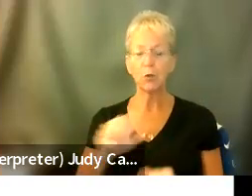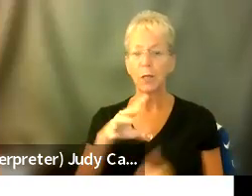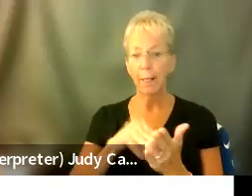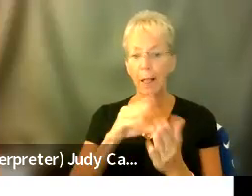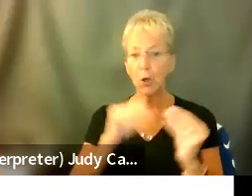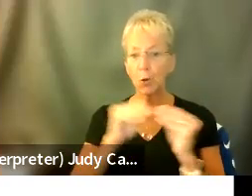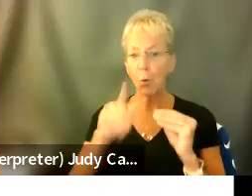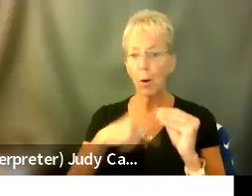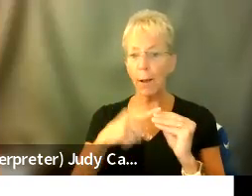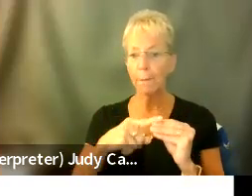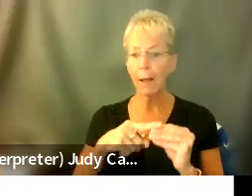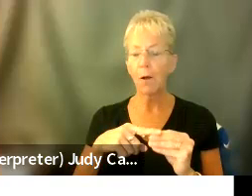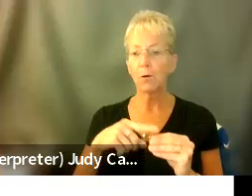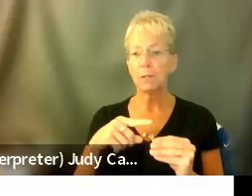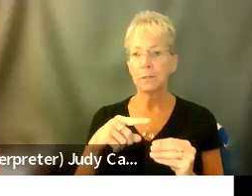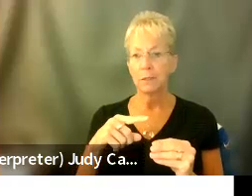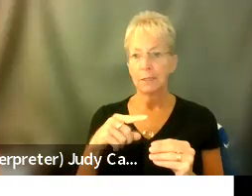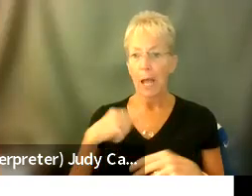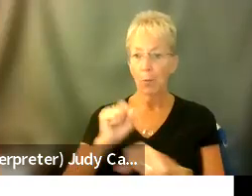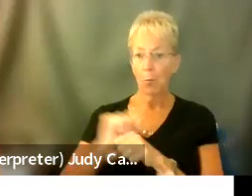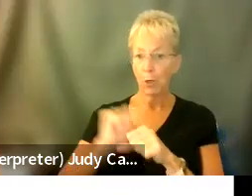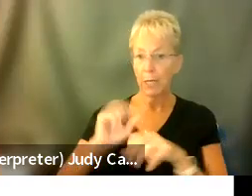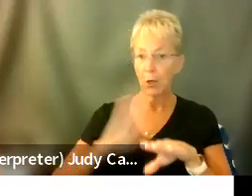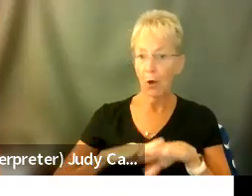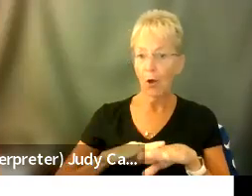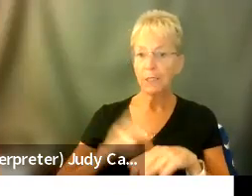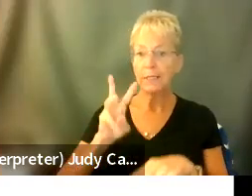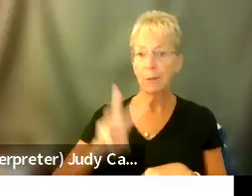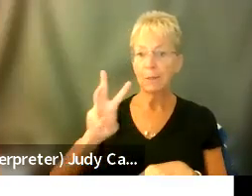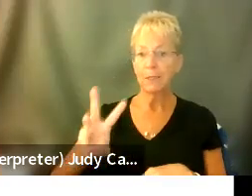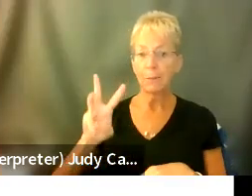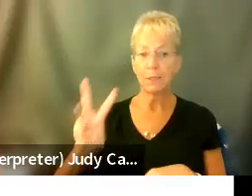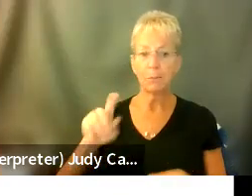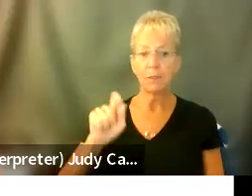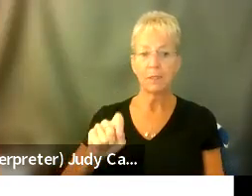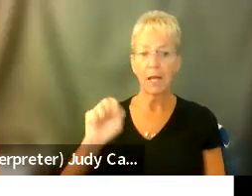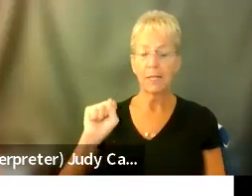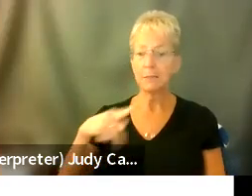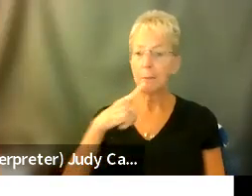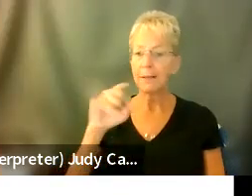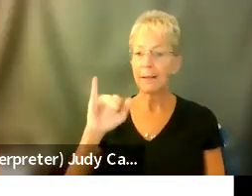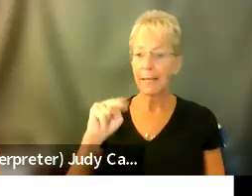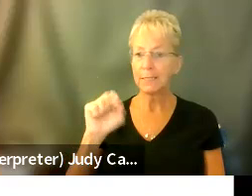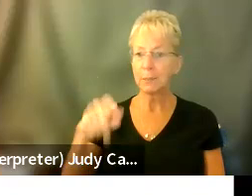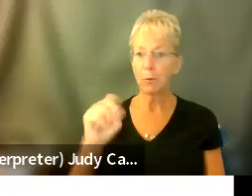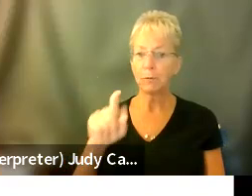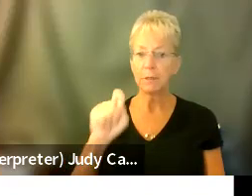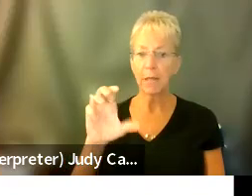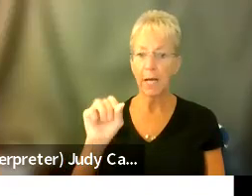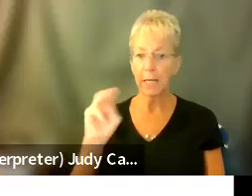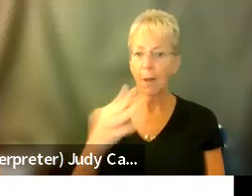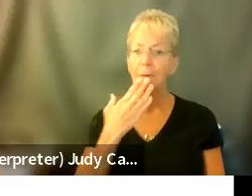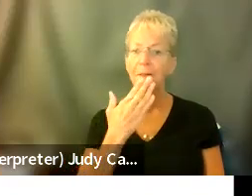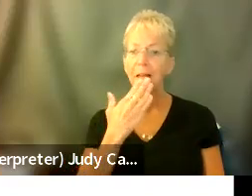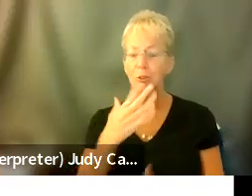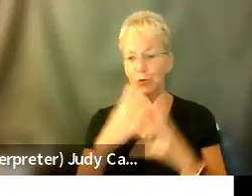the podcast and what I'm working on at www.speakinginspoons.com. Thank you